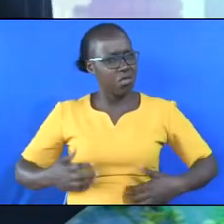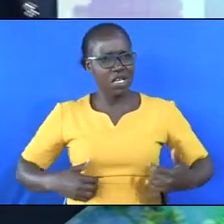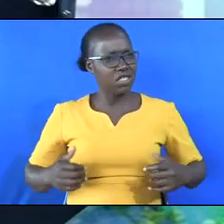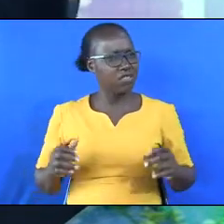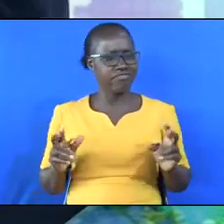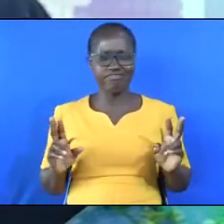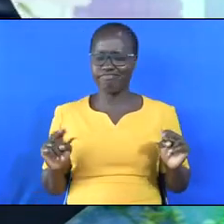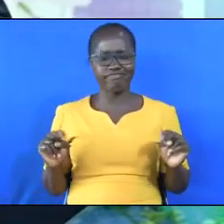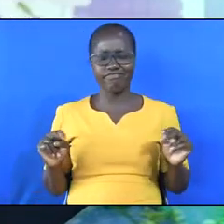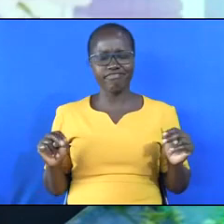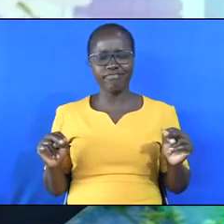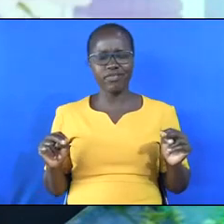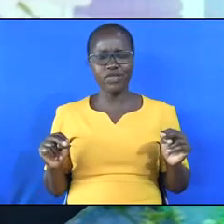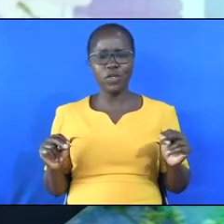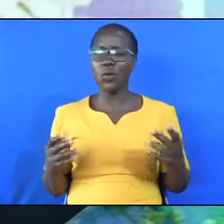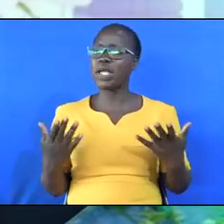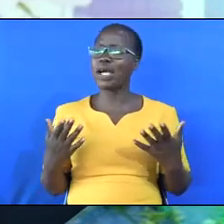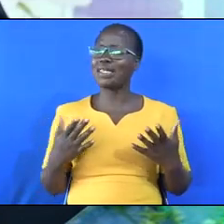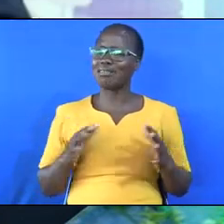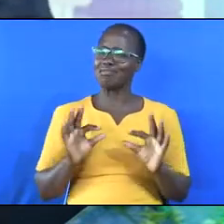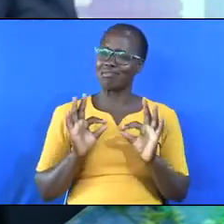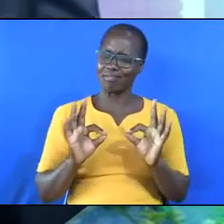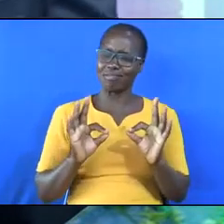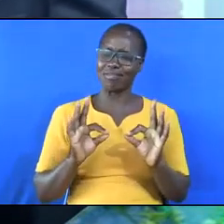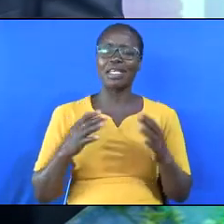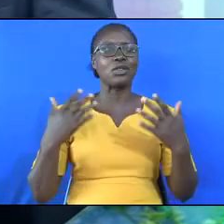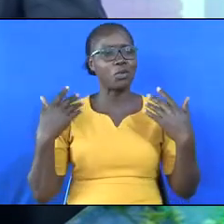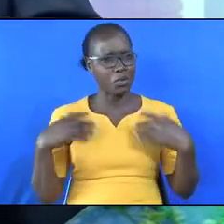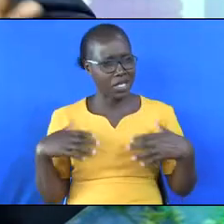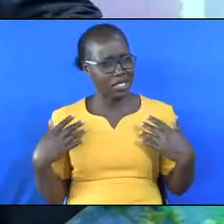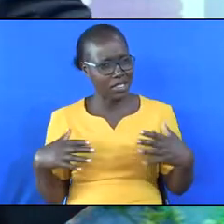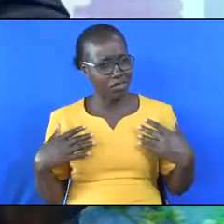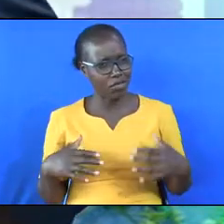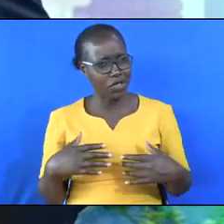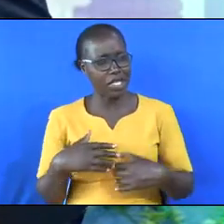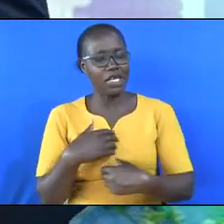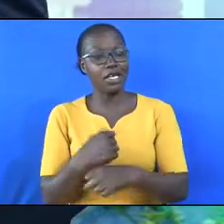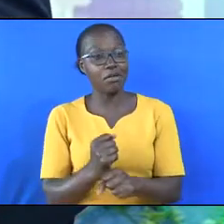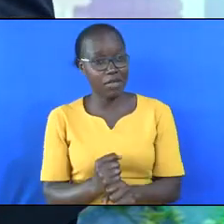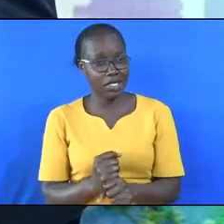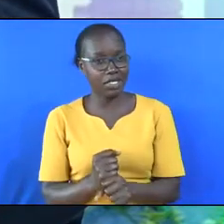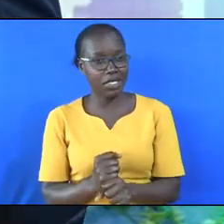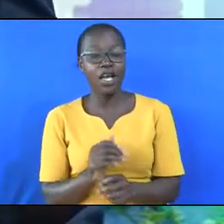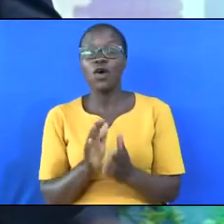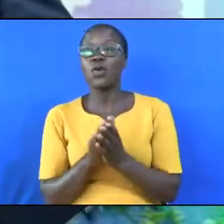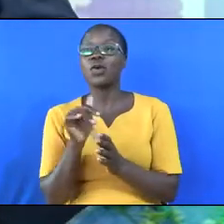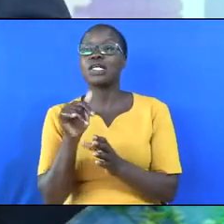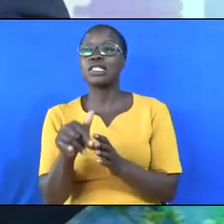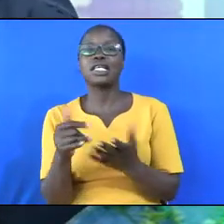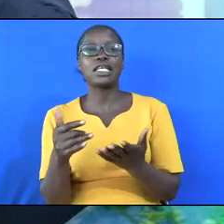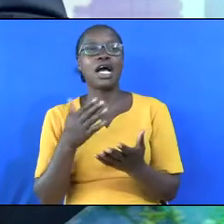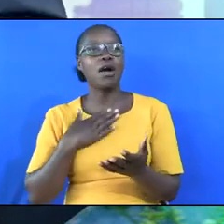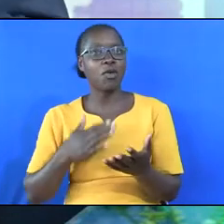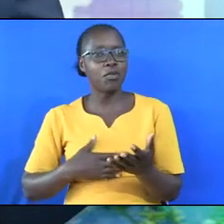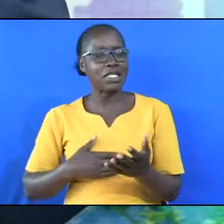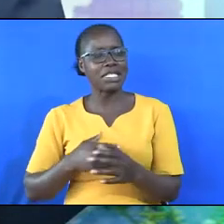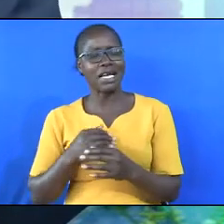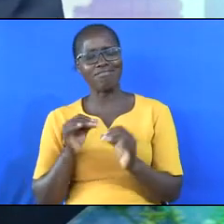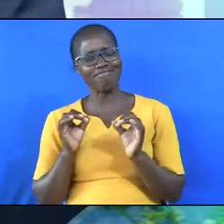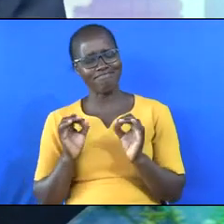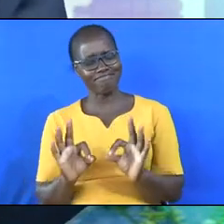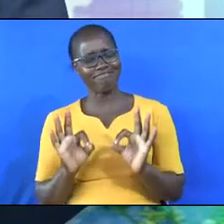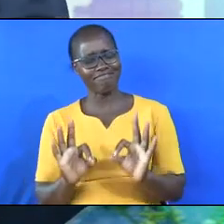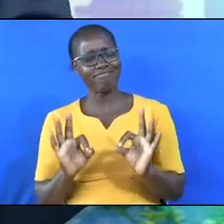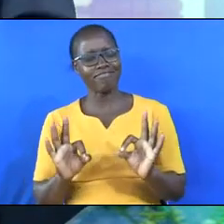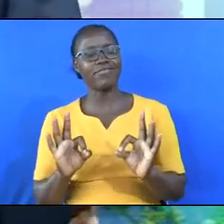by God, fearfully and wonderfully made. And we read that in the book of Psalms. Our bodies are fearfully and